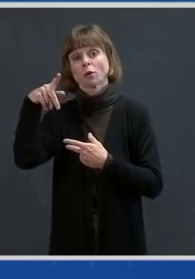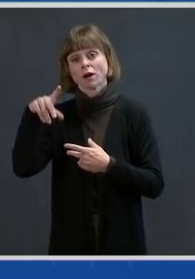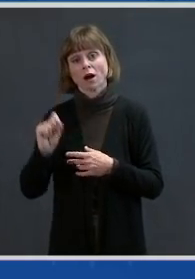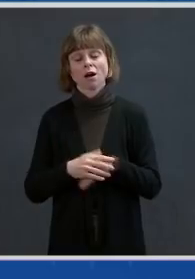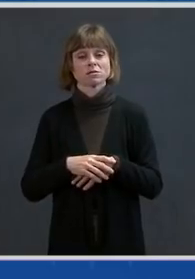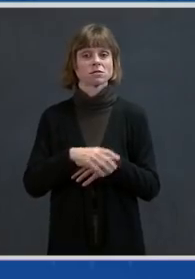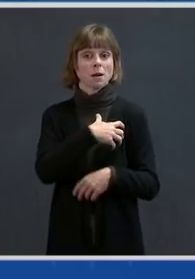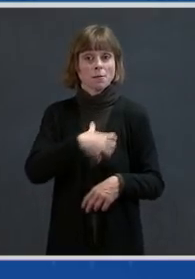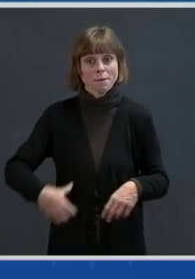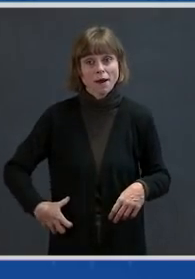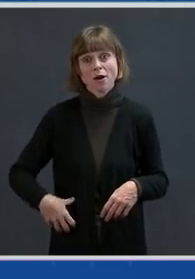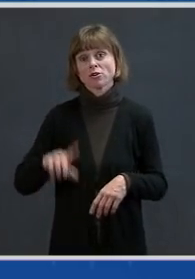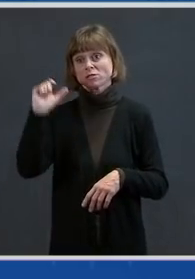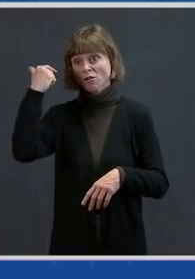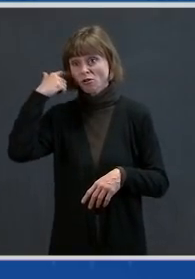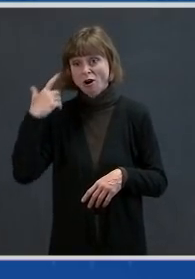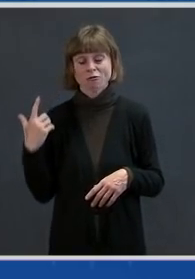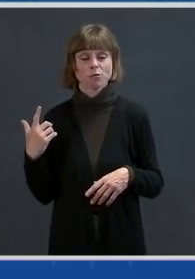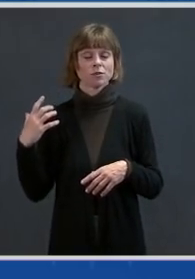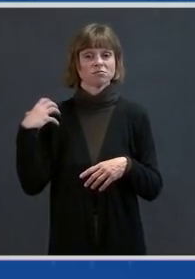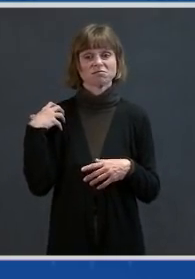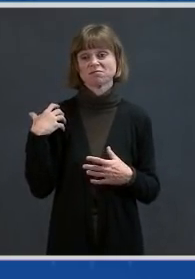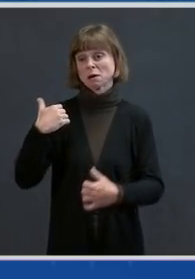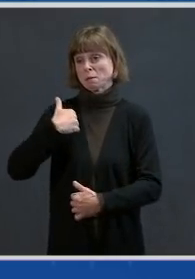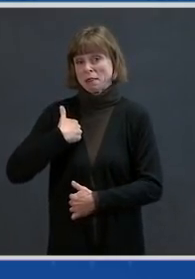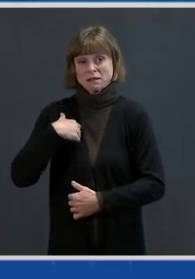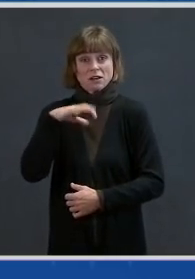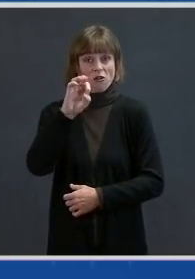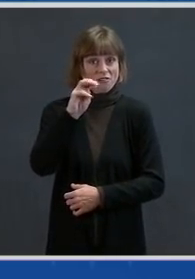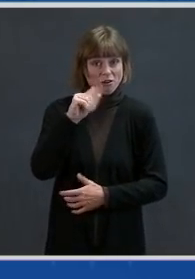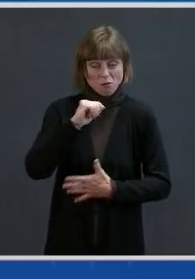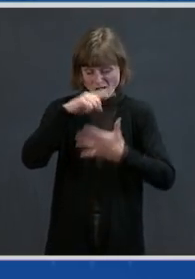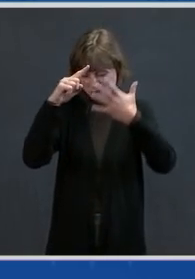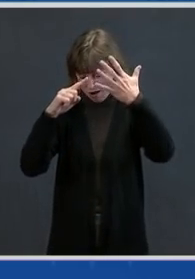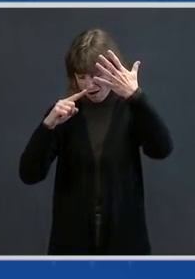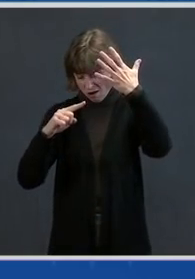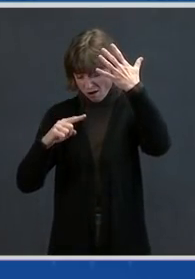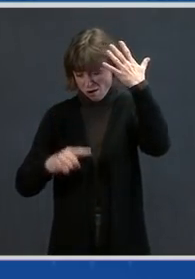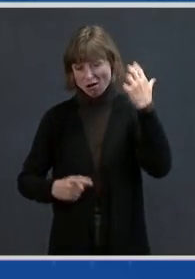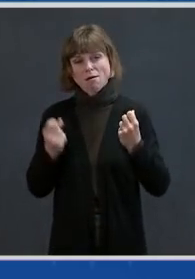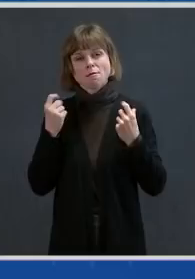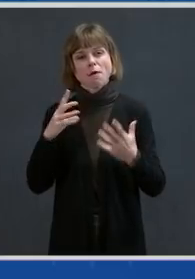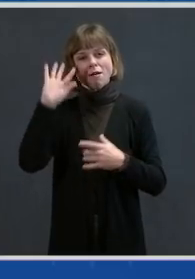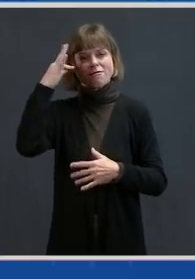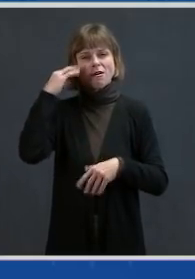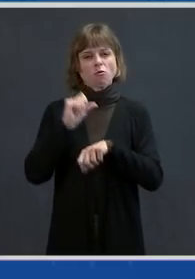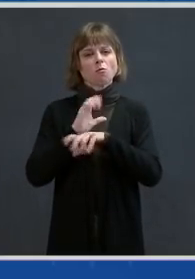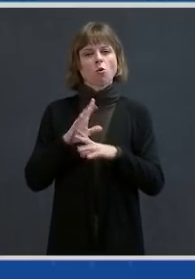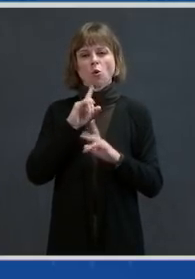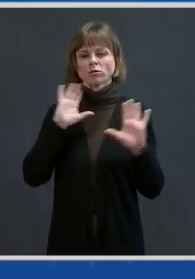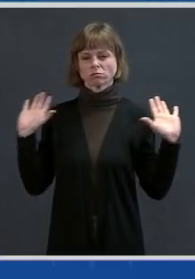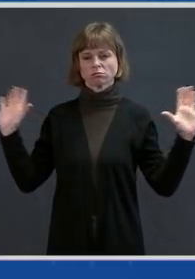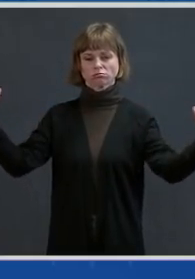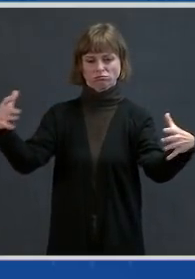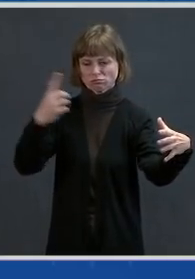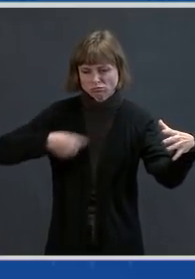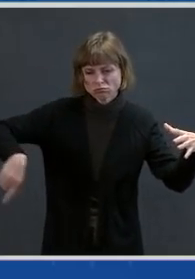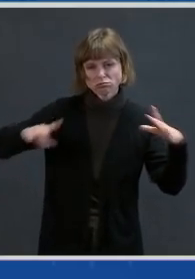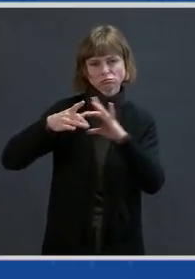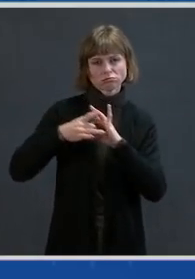of providers, pharmacies, and members of the military, FEMA, and other states and federal employees that have been part of this vaccination effort.